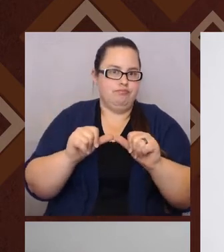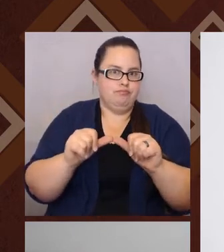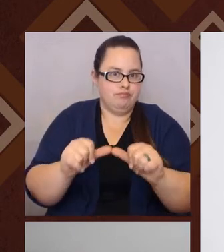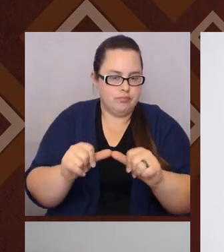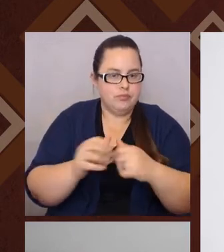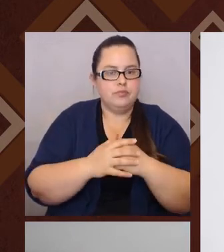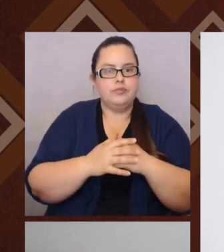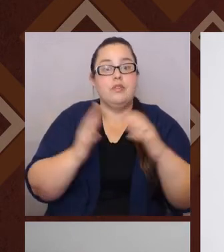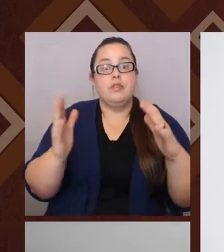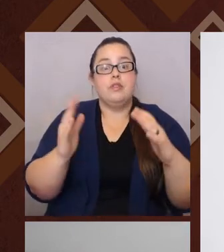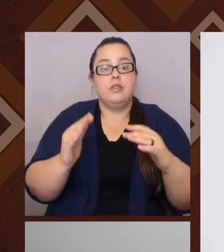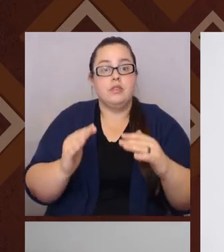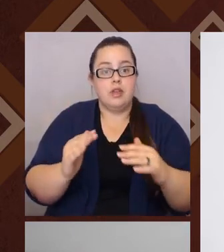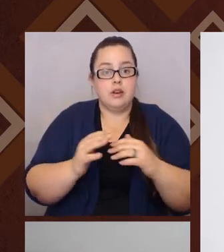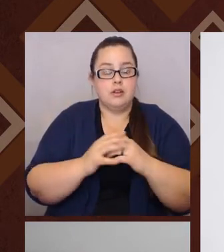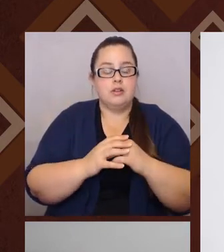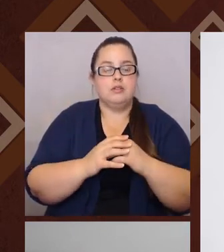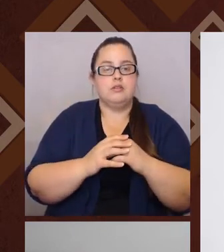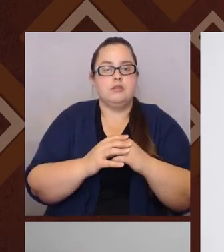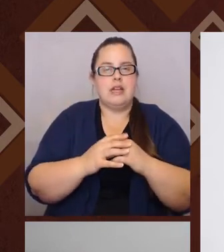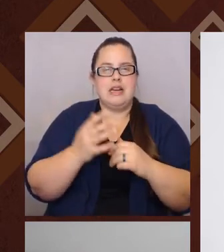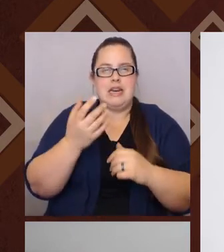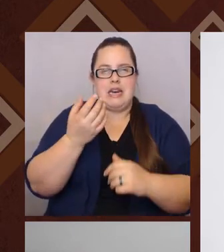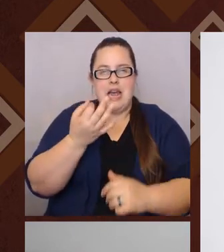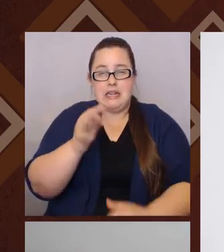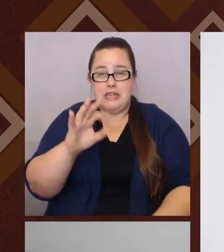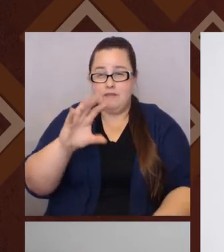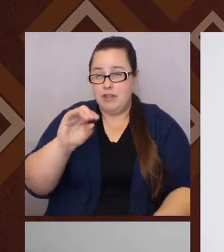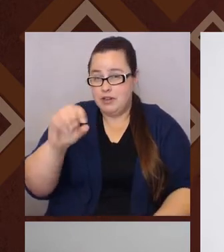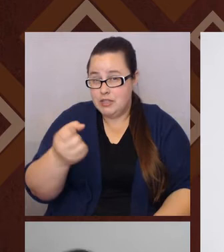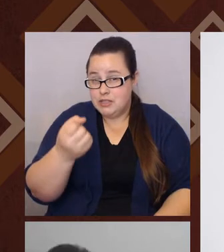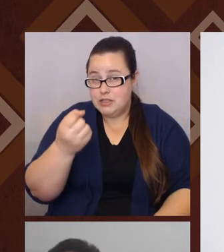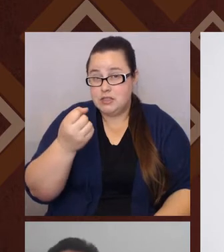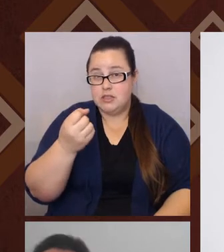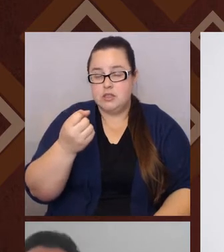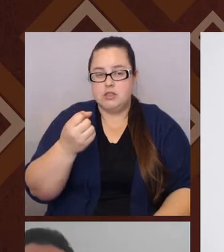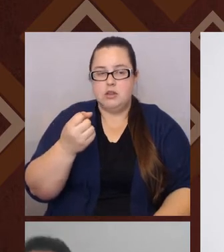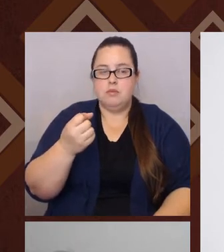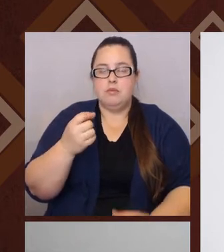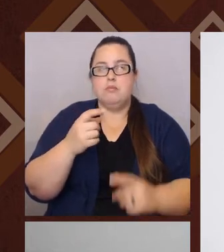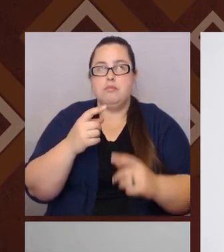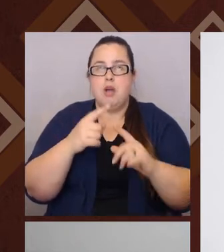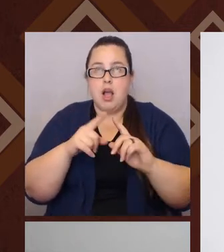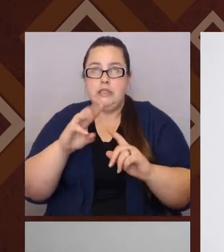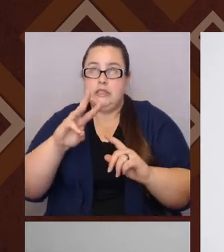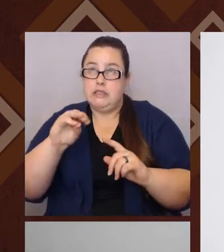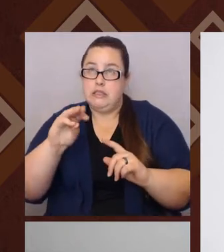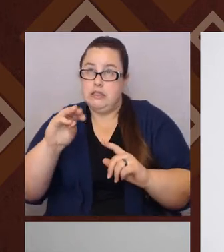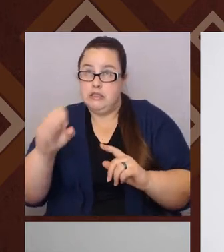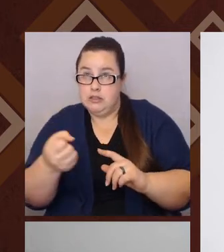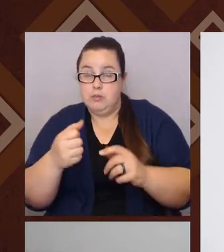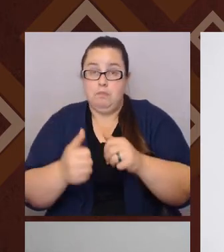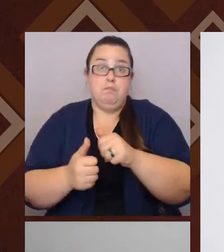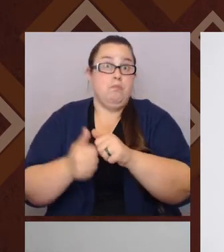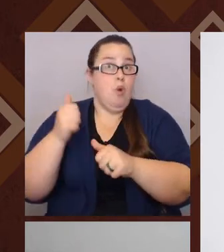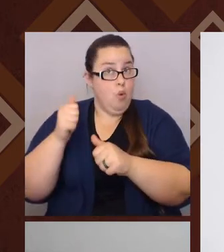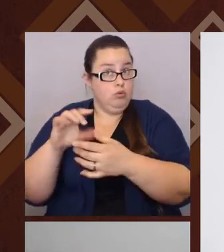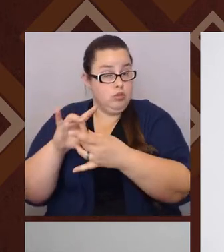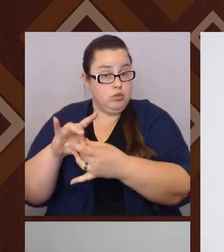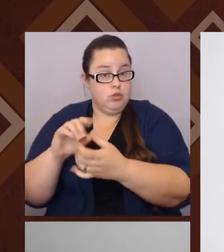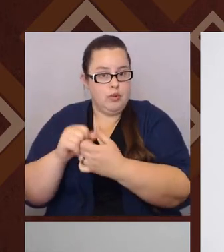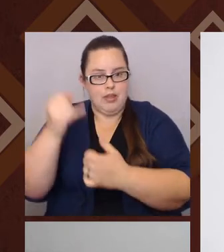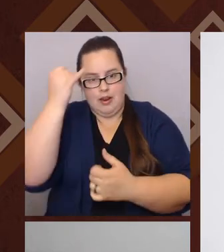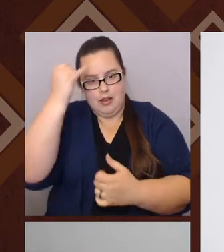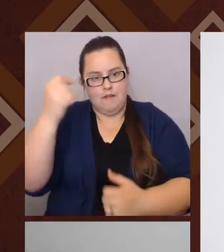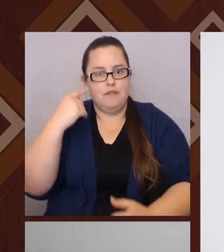and then it's really the, you know, the 1950s, the 1950s, although it is the sixties that is the decade most associated with the idea